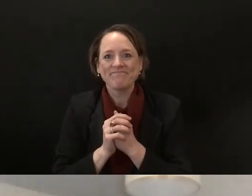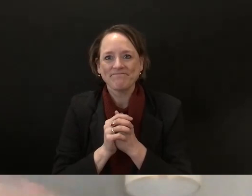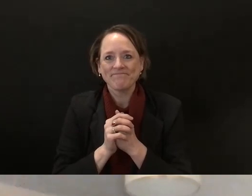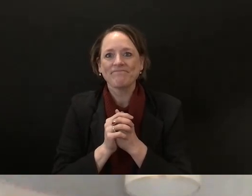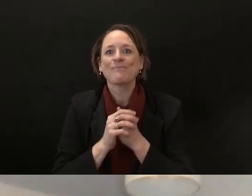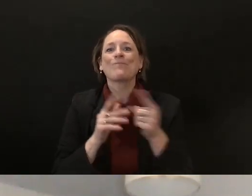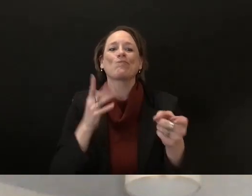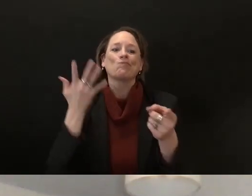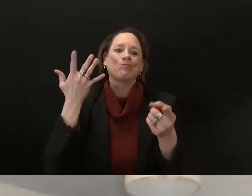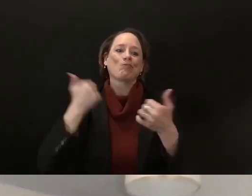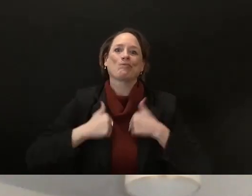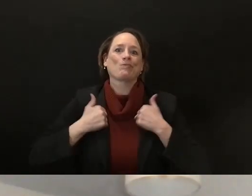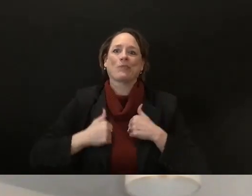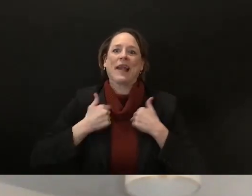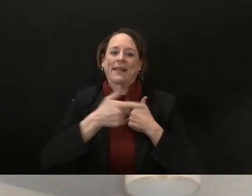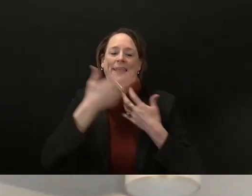before you